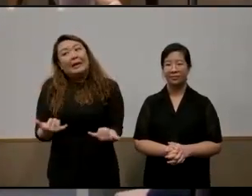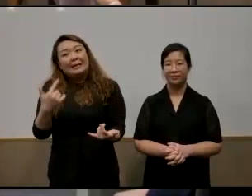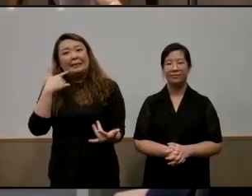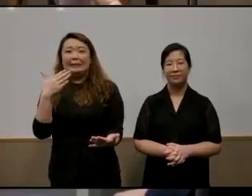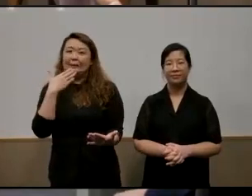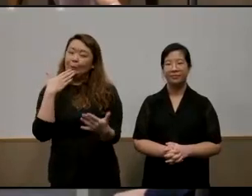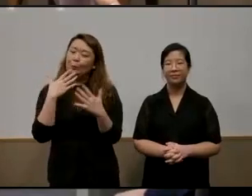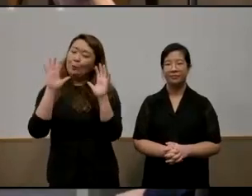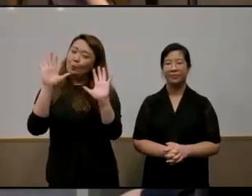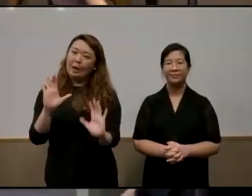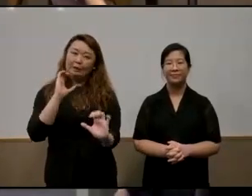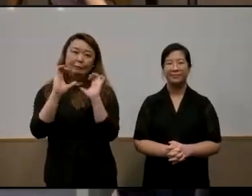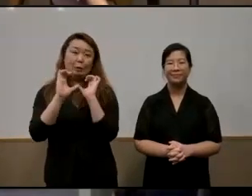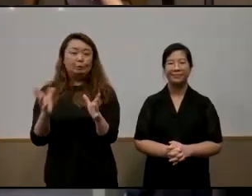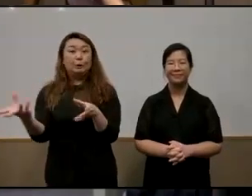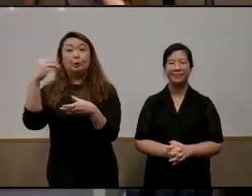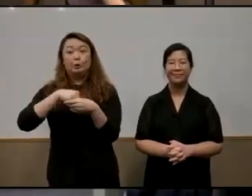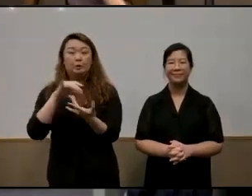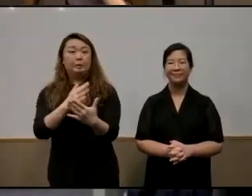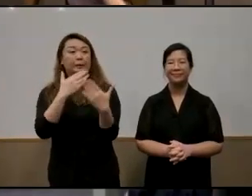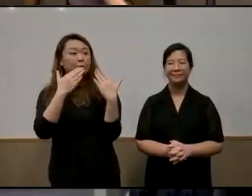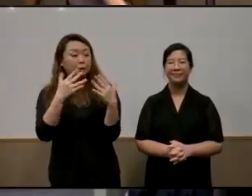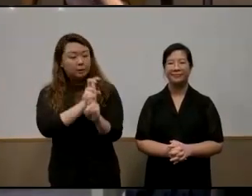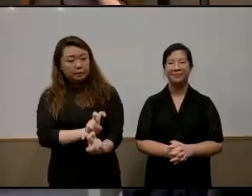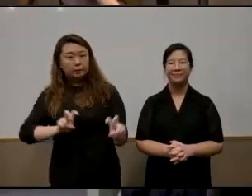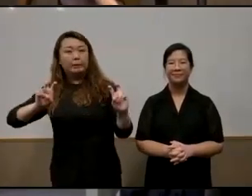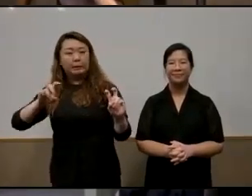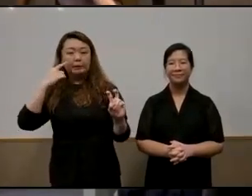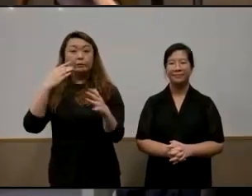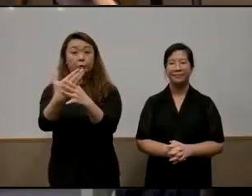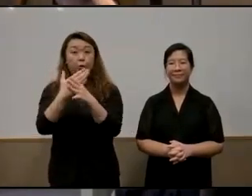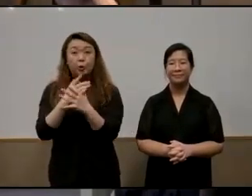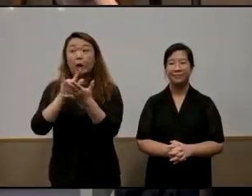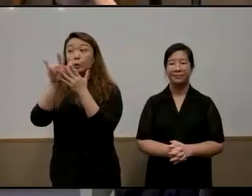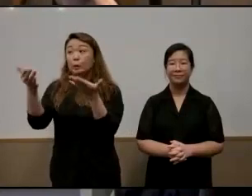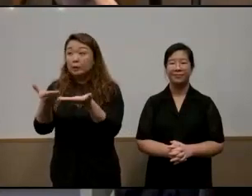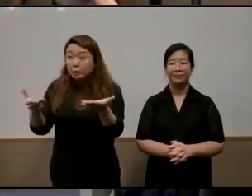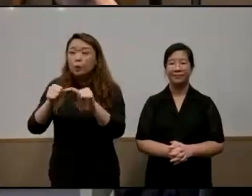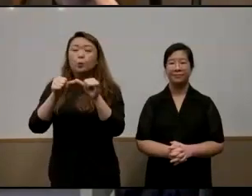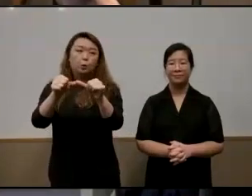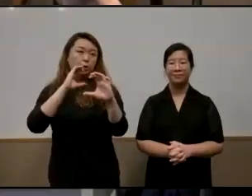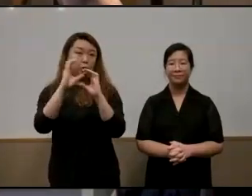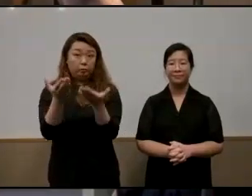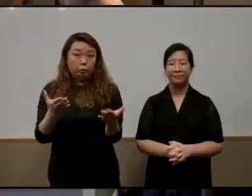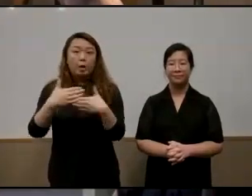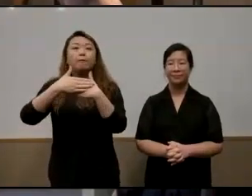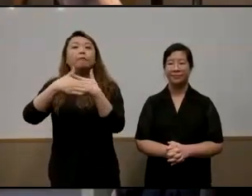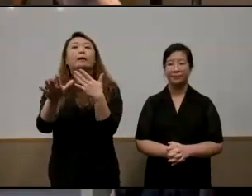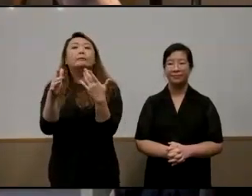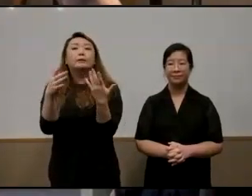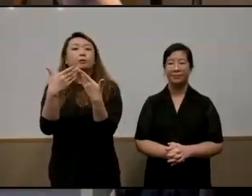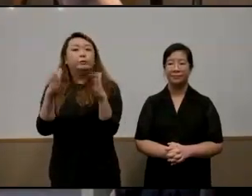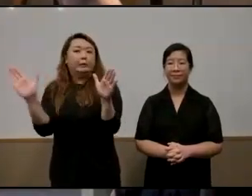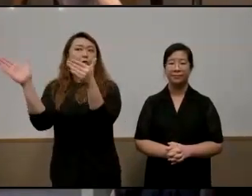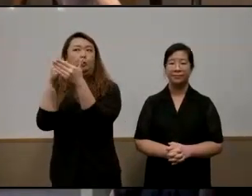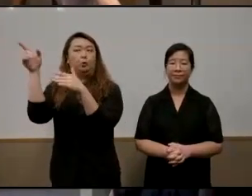conversation please join me in thanking our panelists for sharing with us those of us in the room will continue the conversation after we finish the formalities